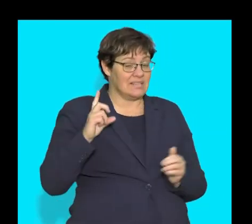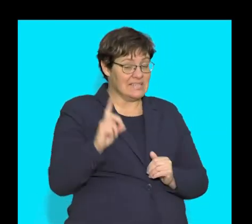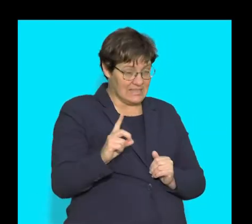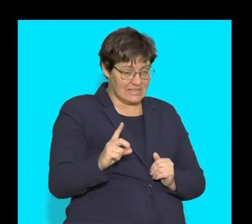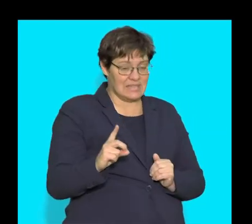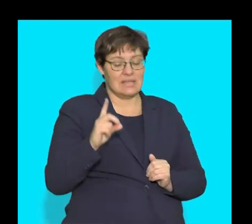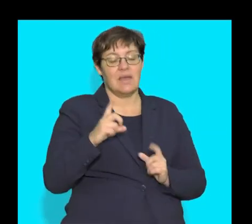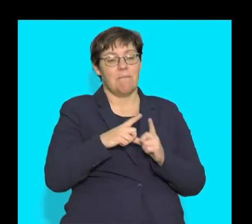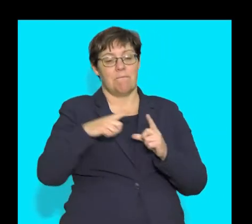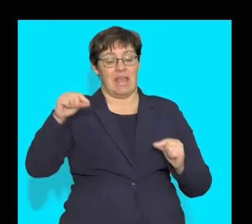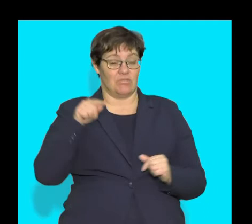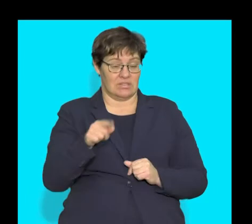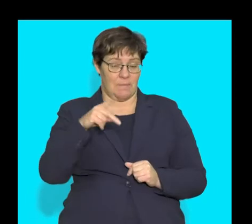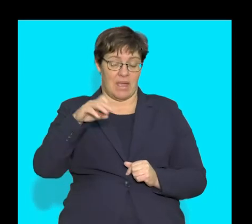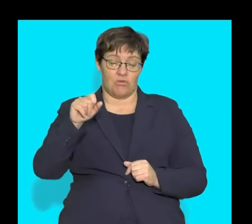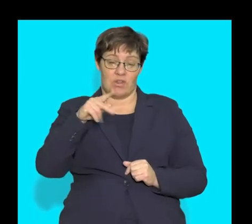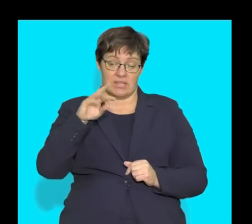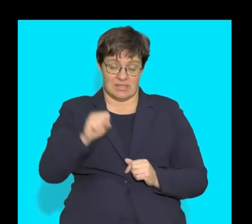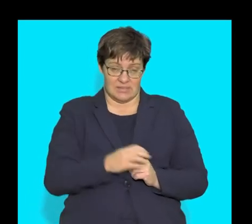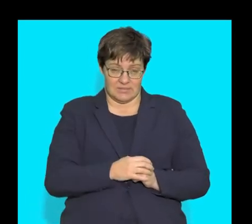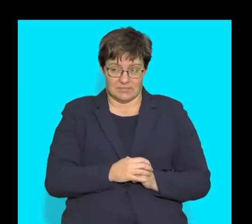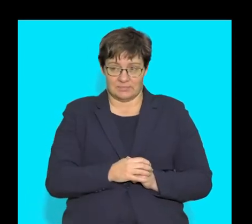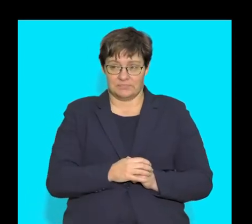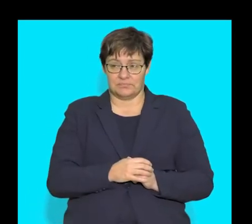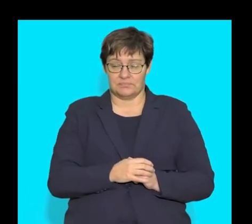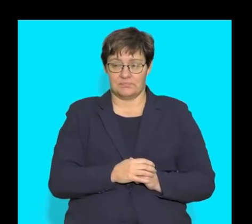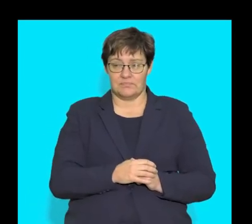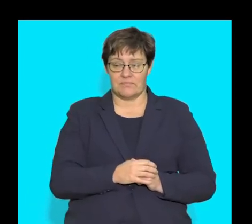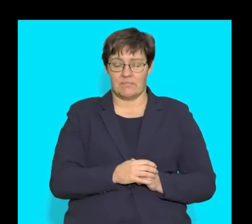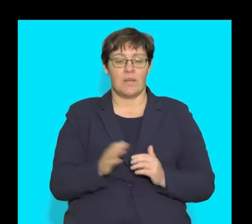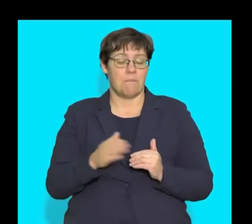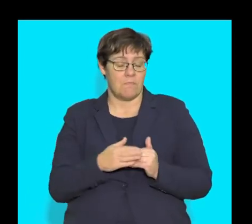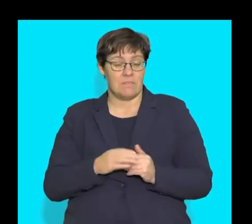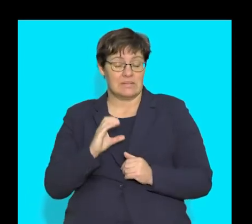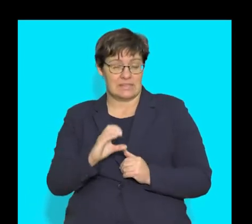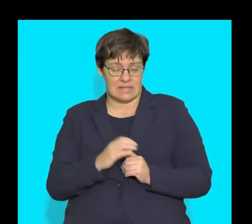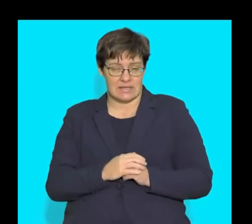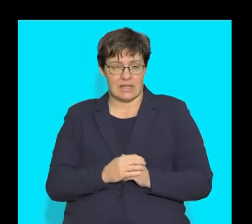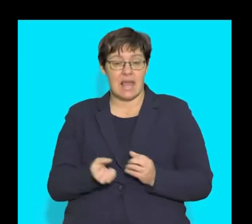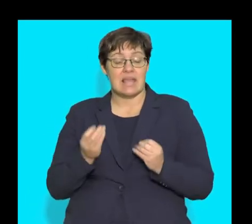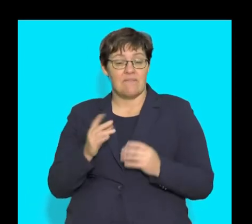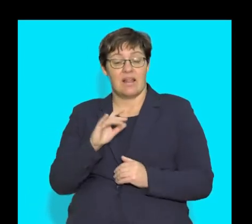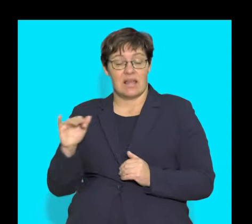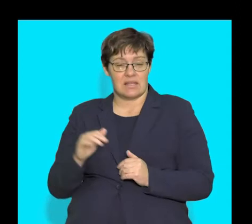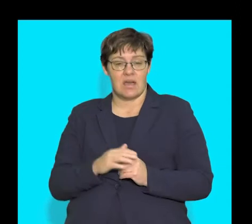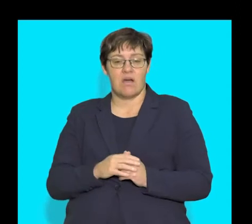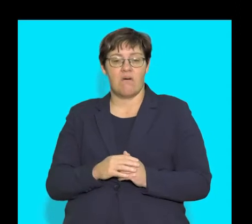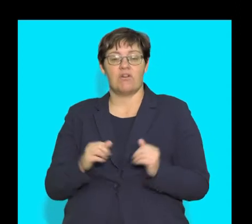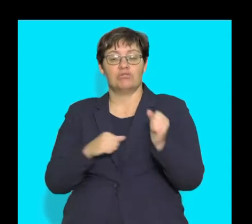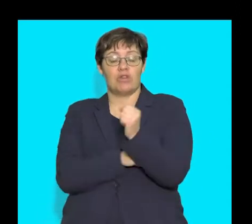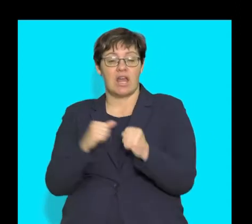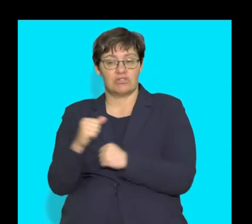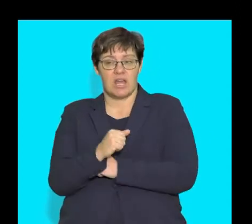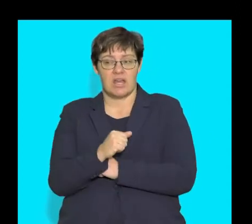the pancreas in this case, controlling blood sugar levels. A few more. Give the letter of the structure that